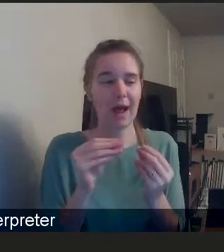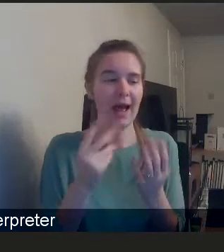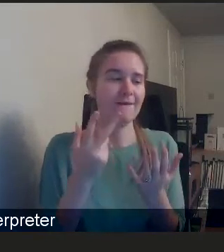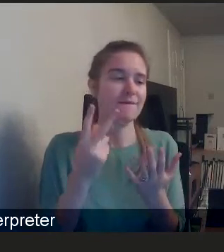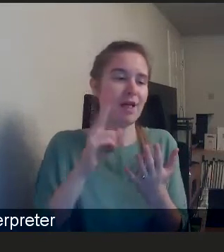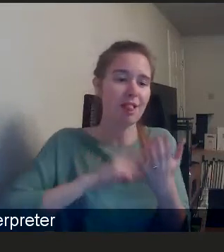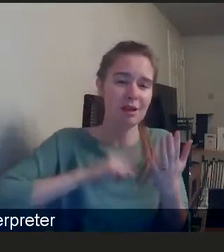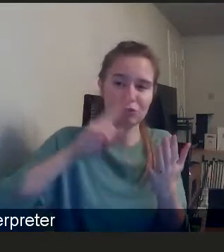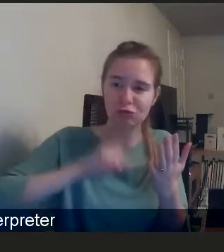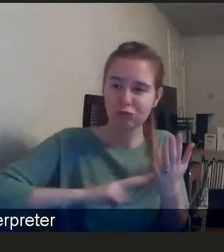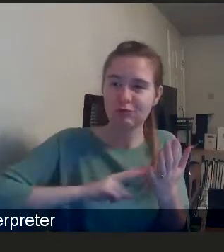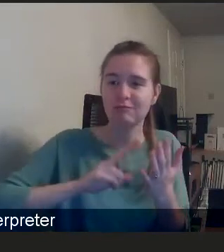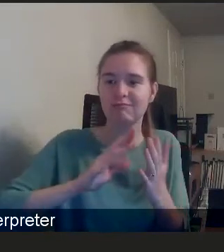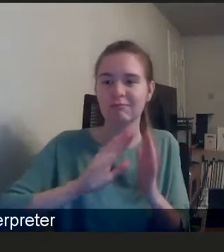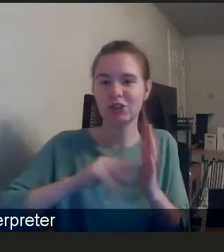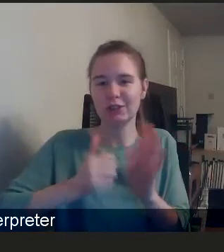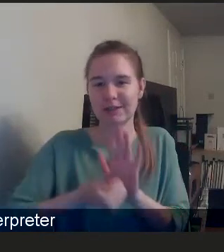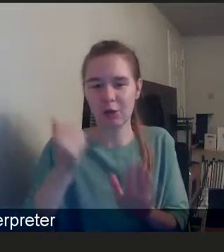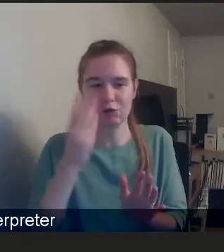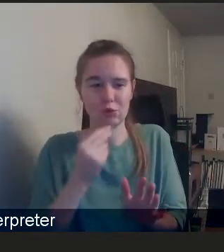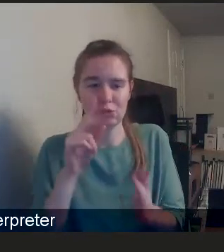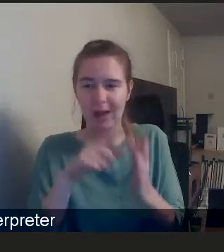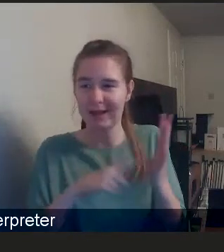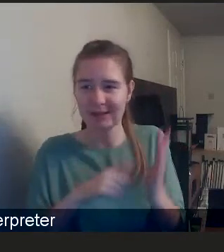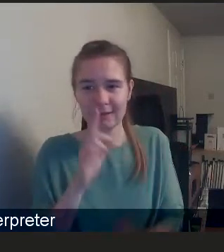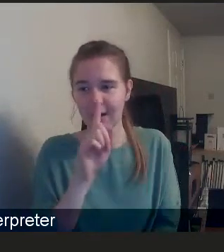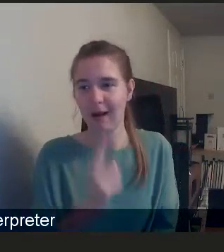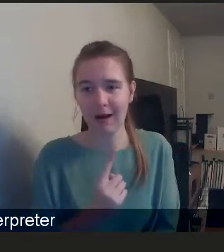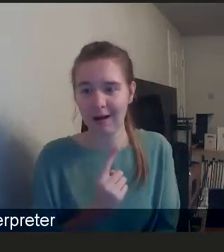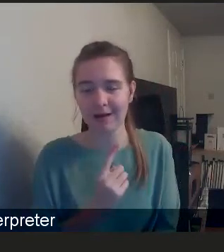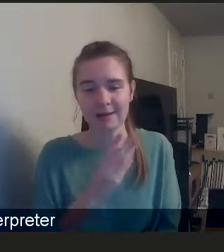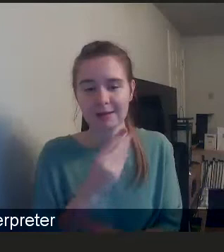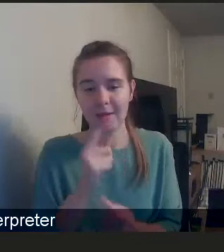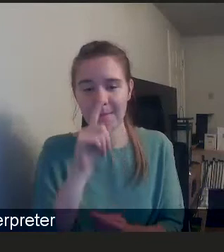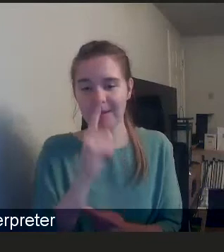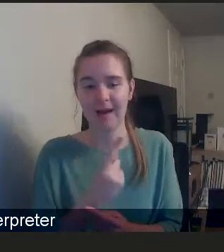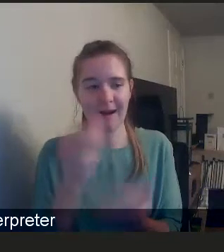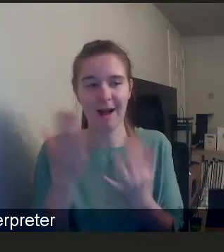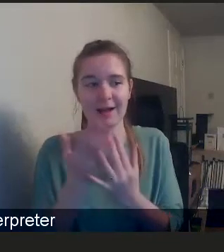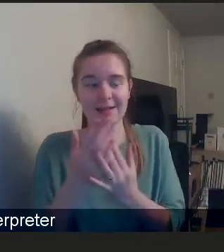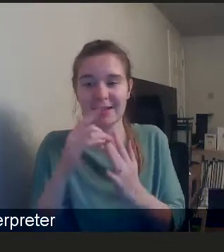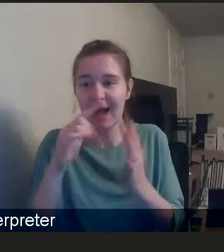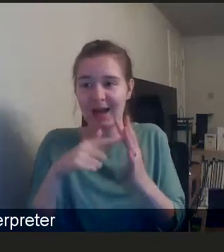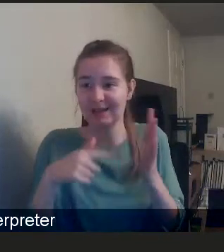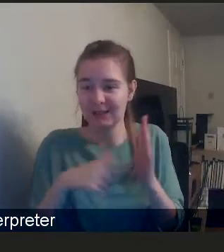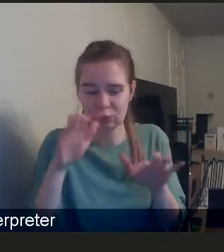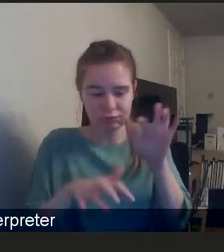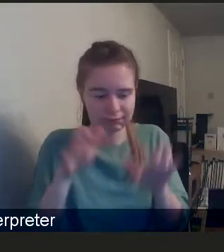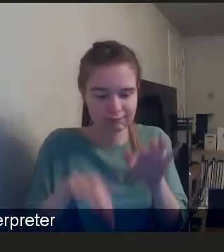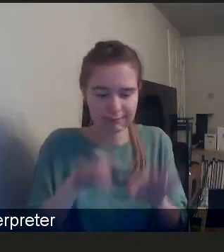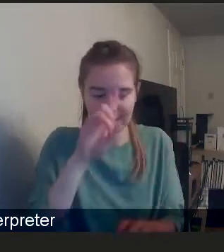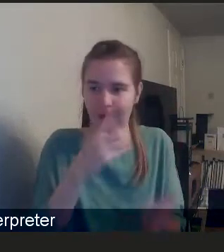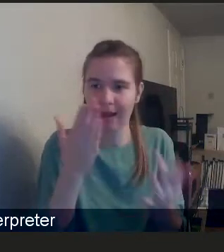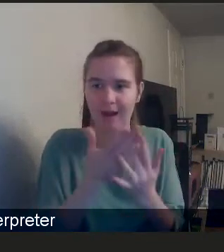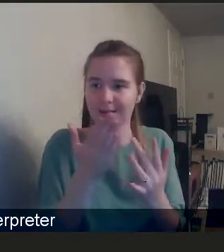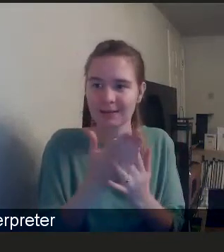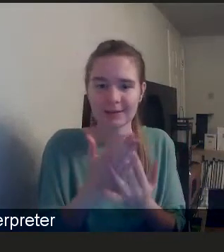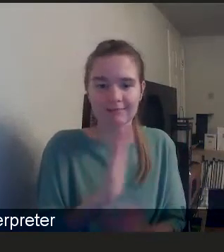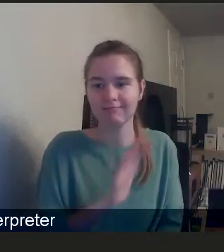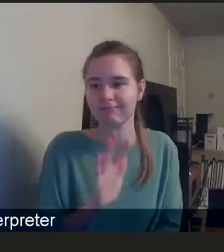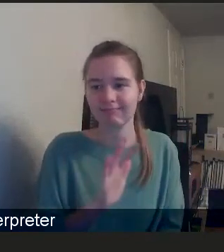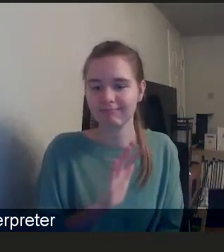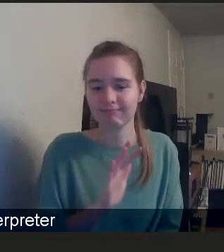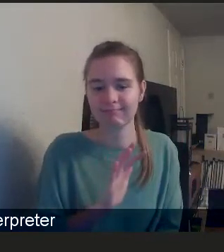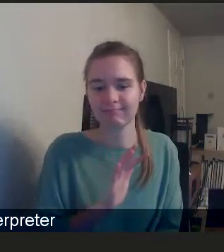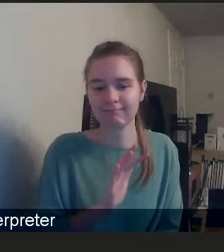to use IT, um, some haven't actually got access to IT to be able to, to, to use it, um,